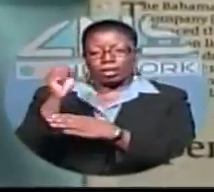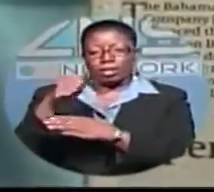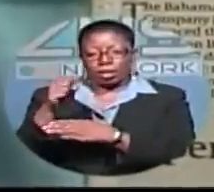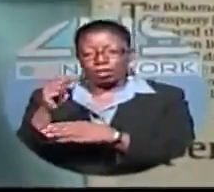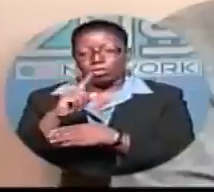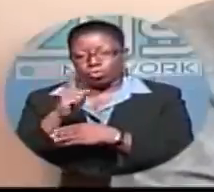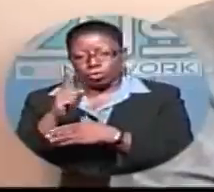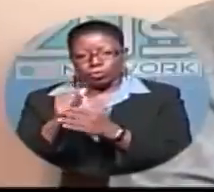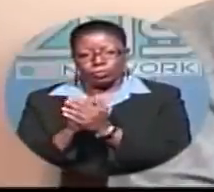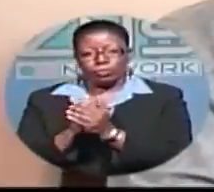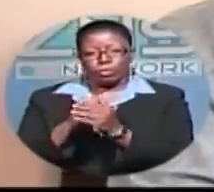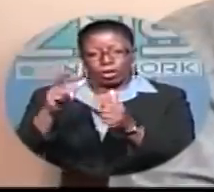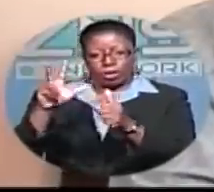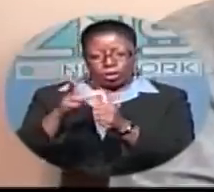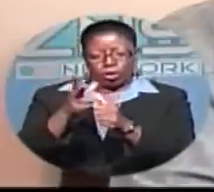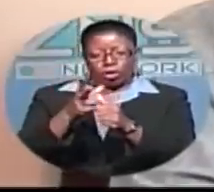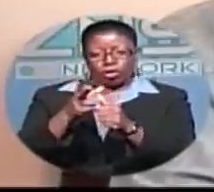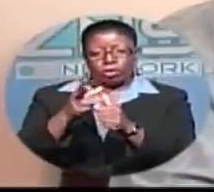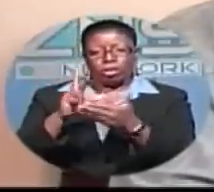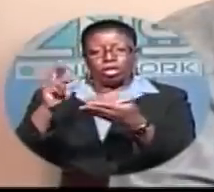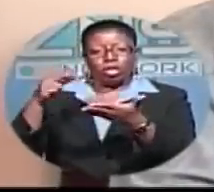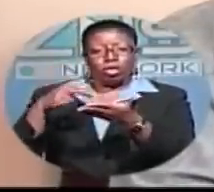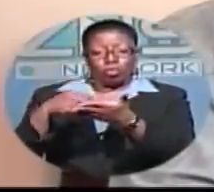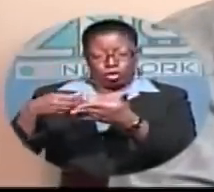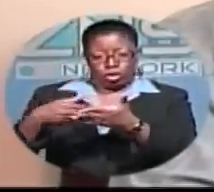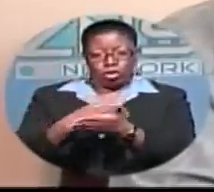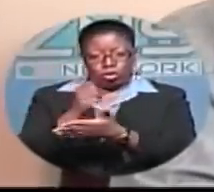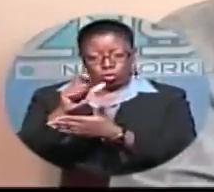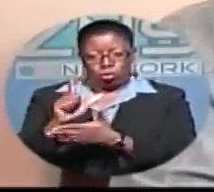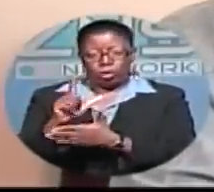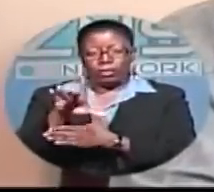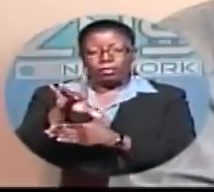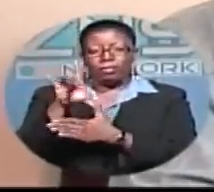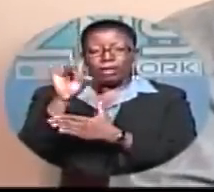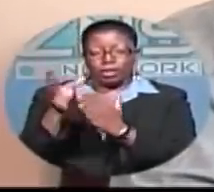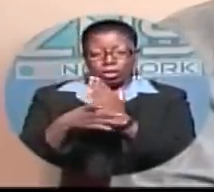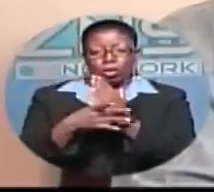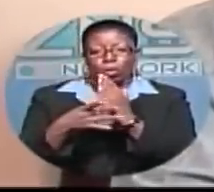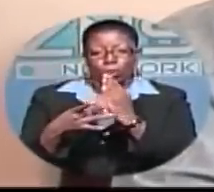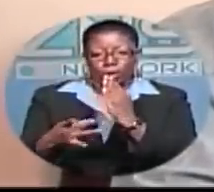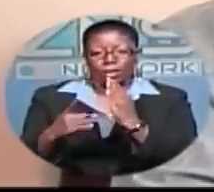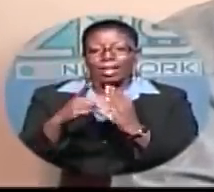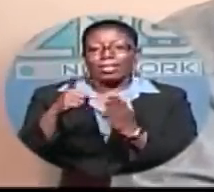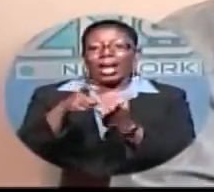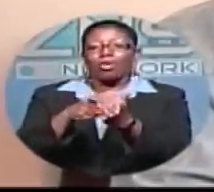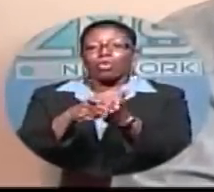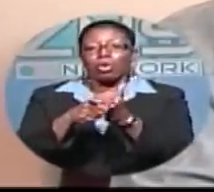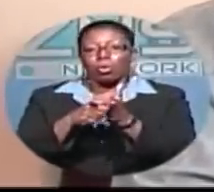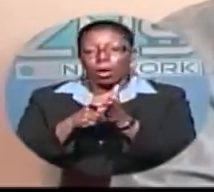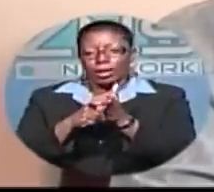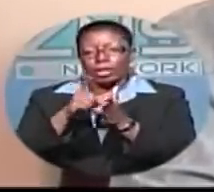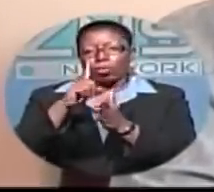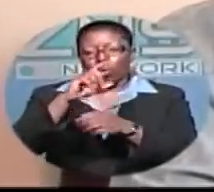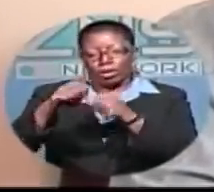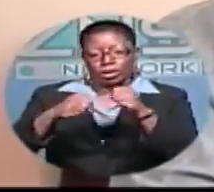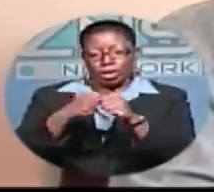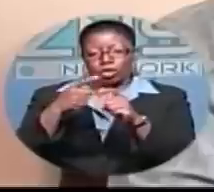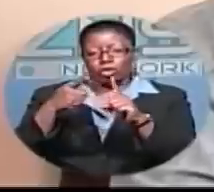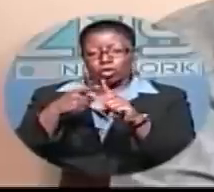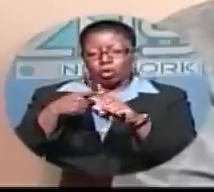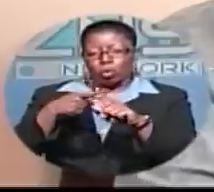In their third renewal, if they have a prospect of finding petroleum, they are required within a year to drill.